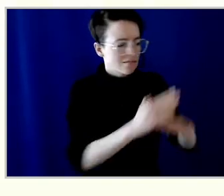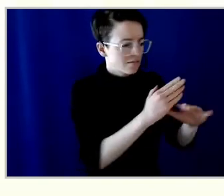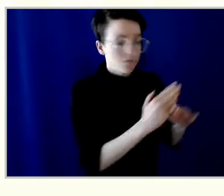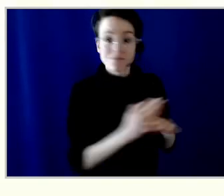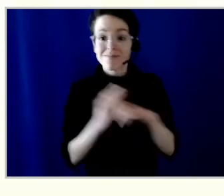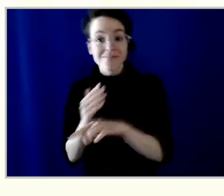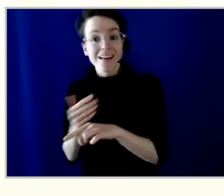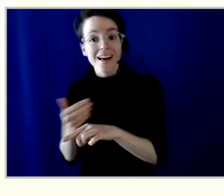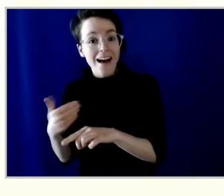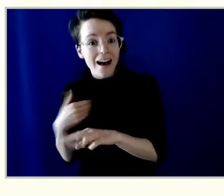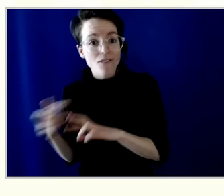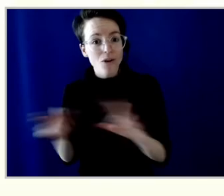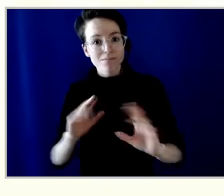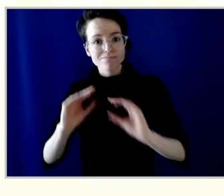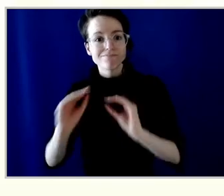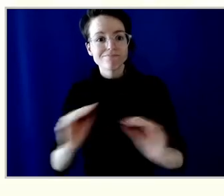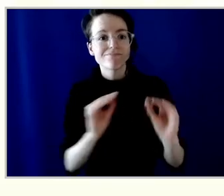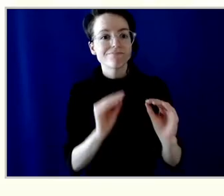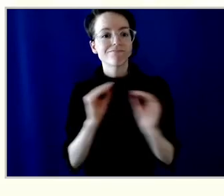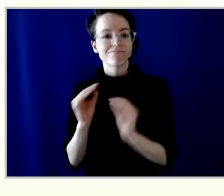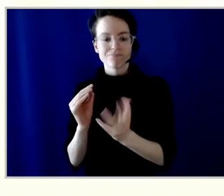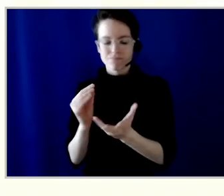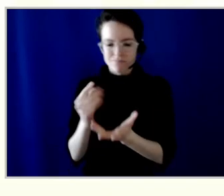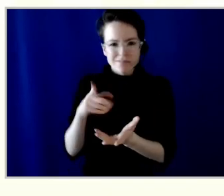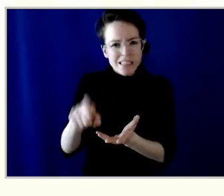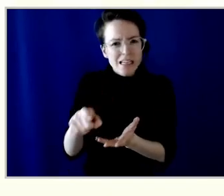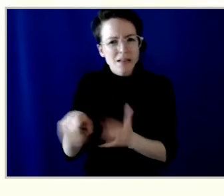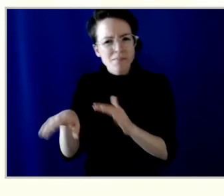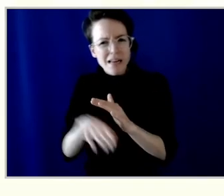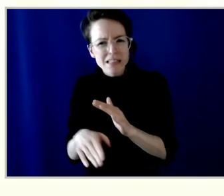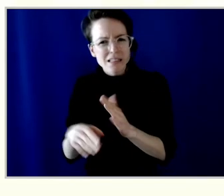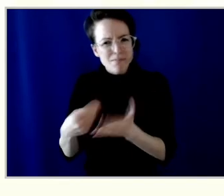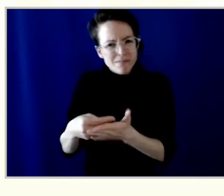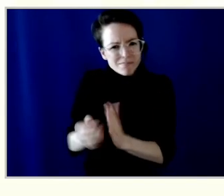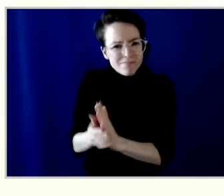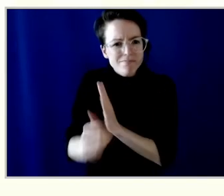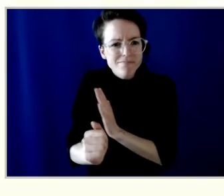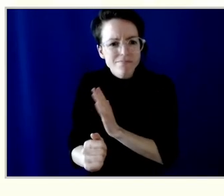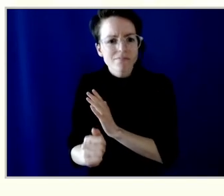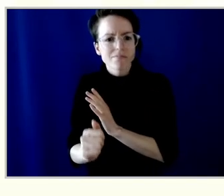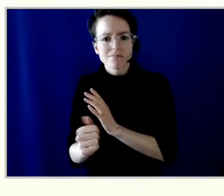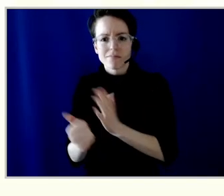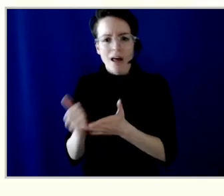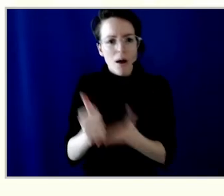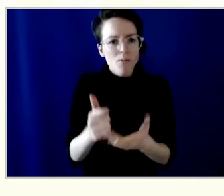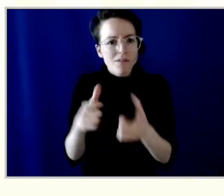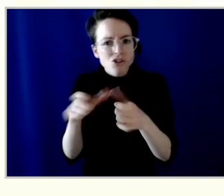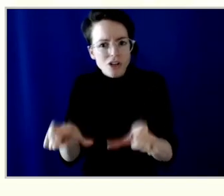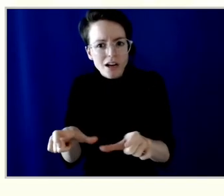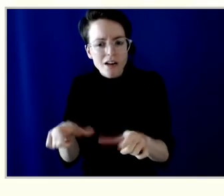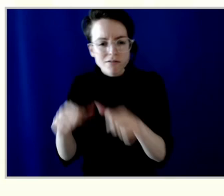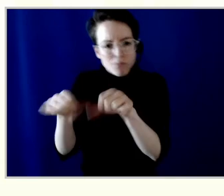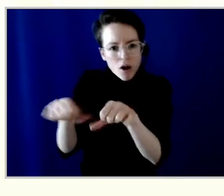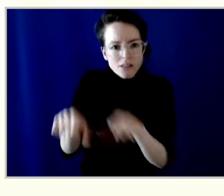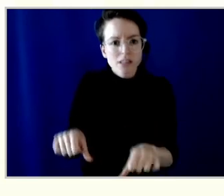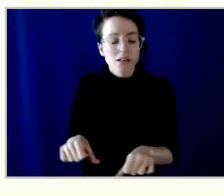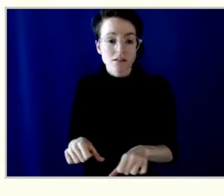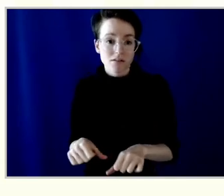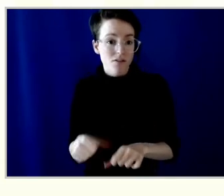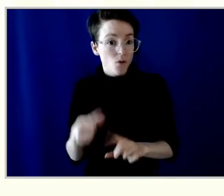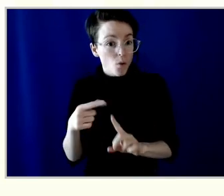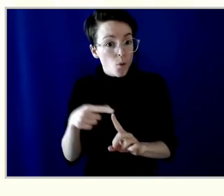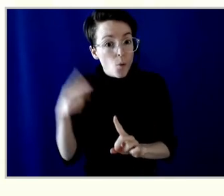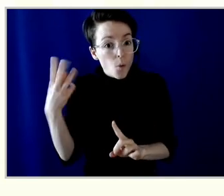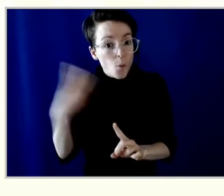literacy, cashing your check, getting a bank card. If it wasn't for them a lot of people would not be able to get their welfare checks